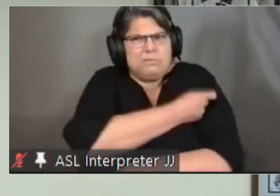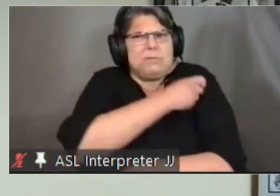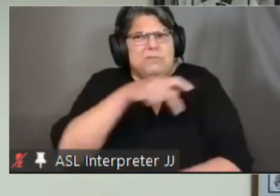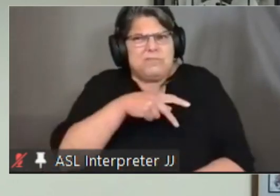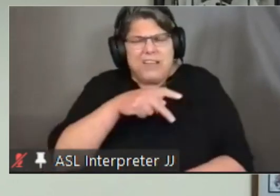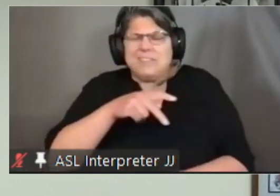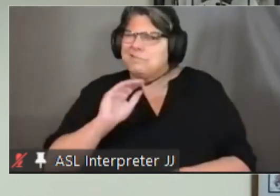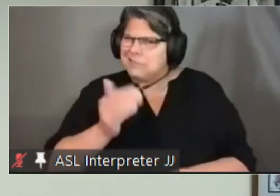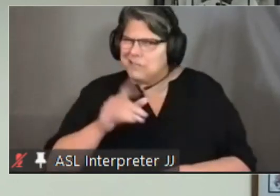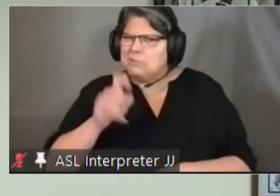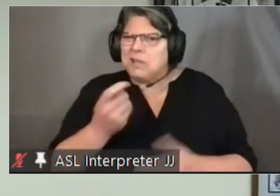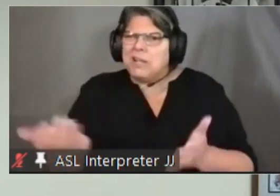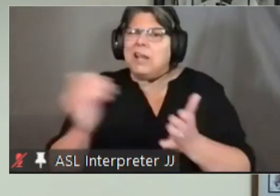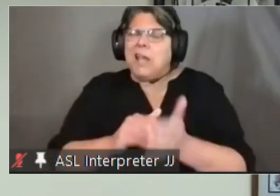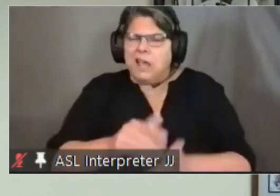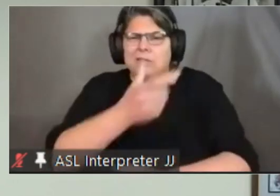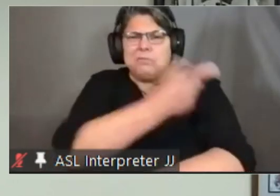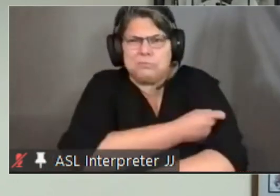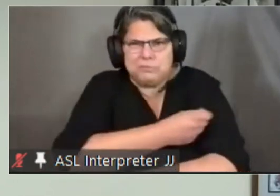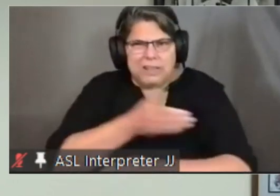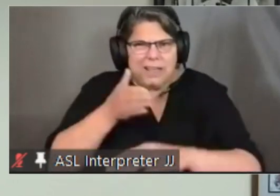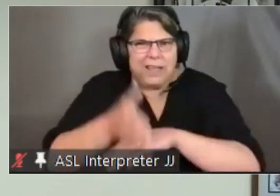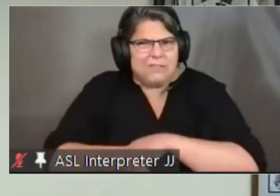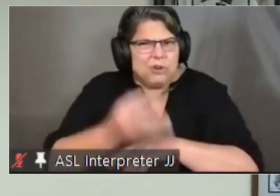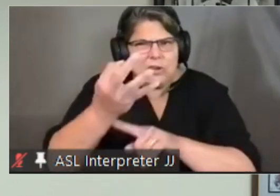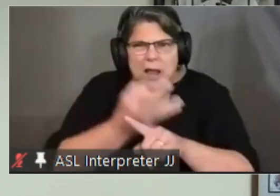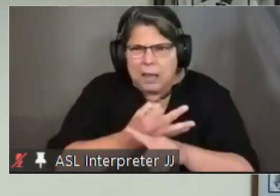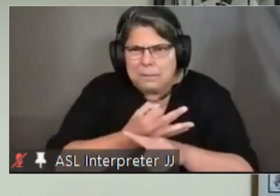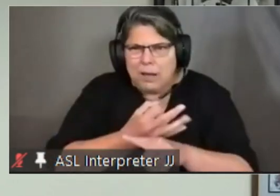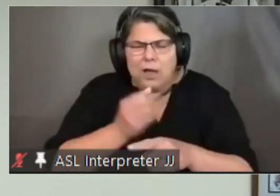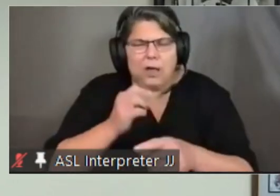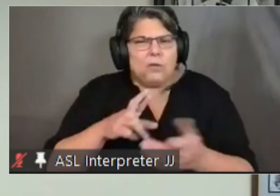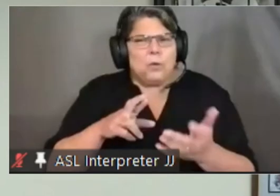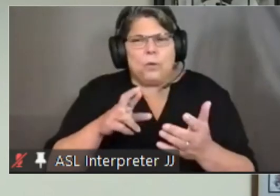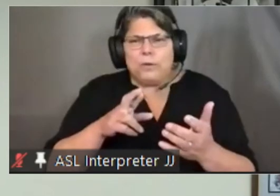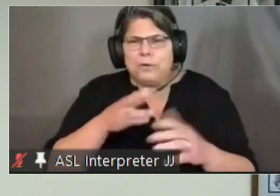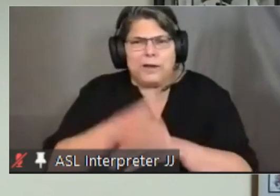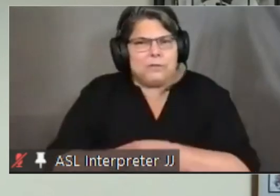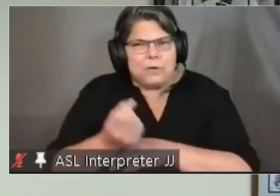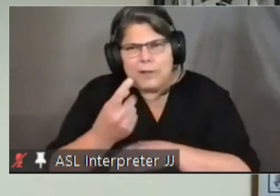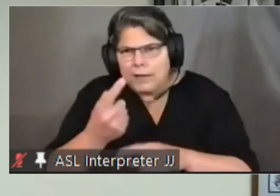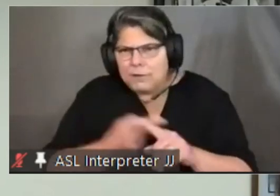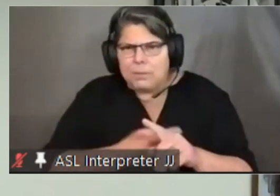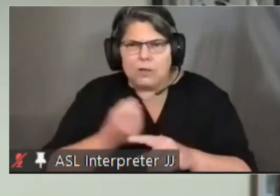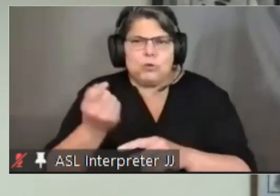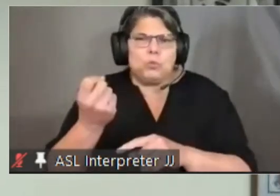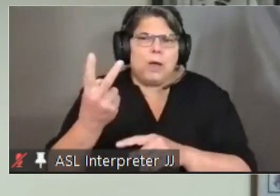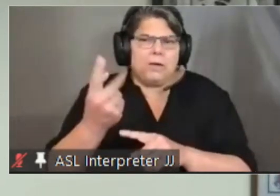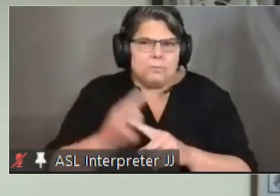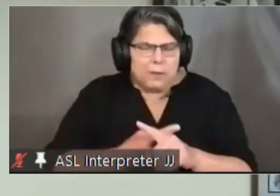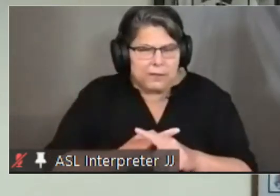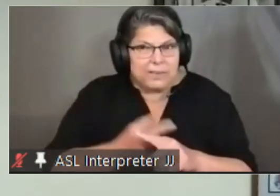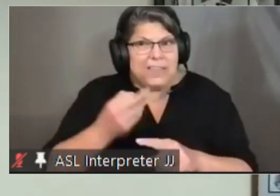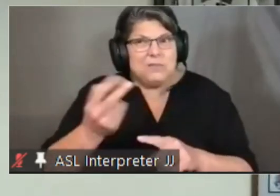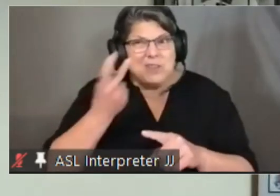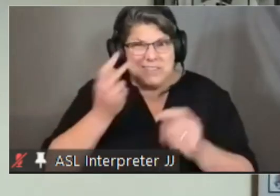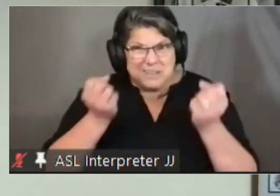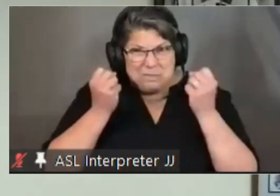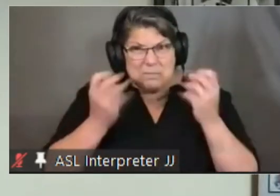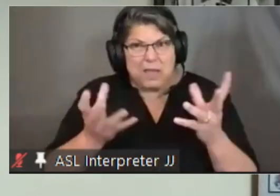this may need a booster at nine months or beginning at 11 or 12 months um if we see a lot more